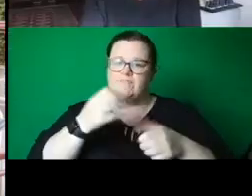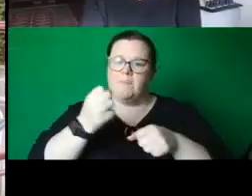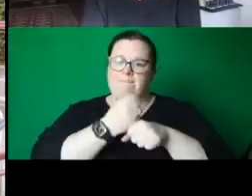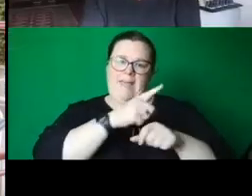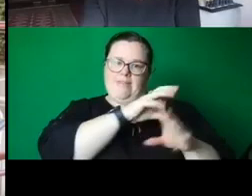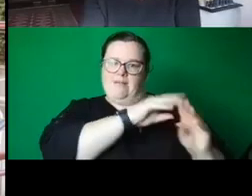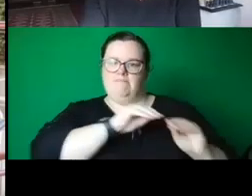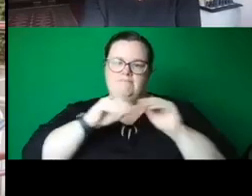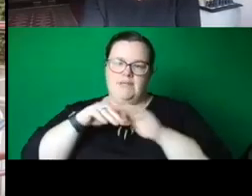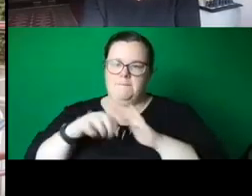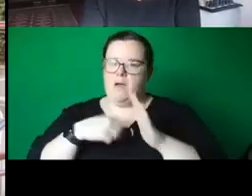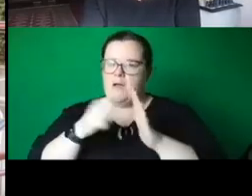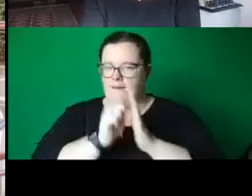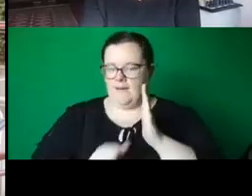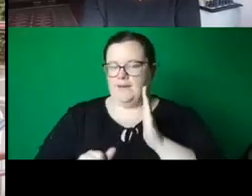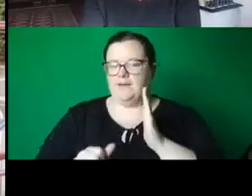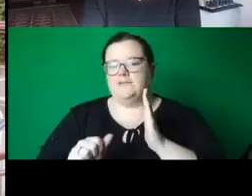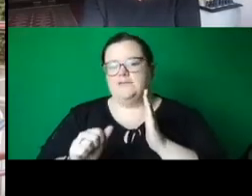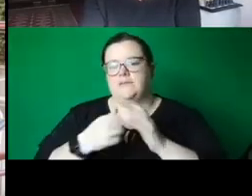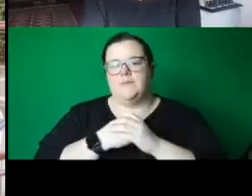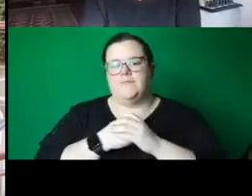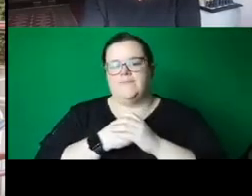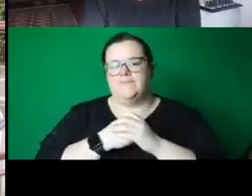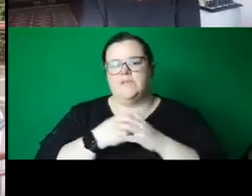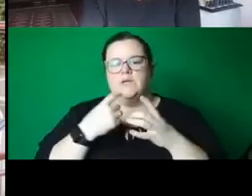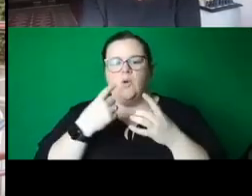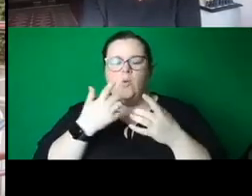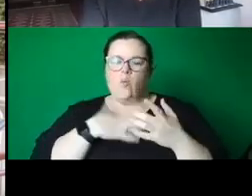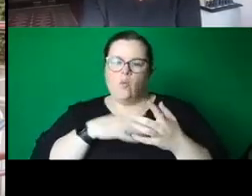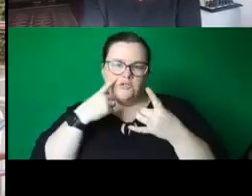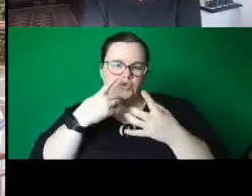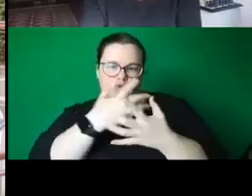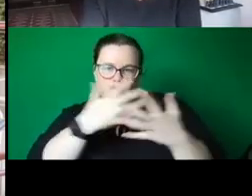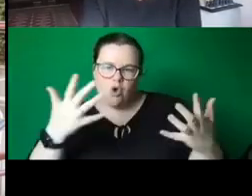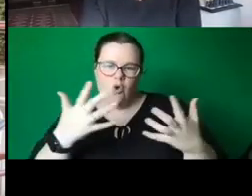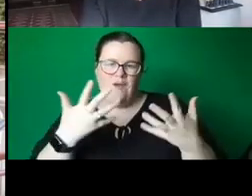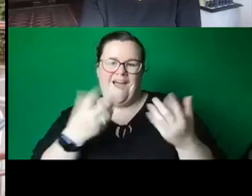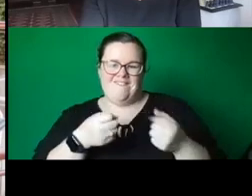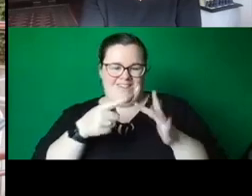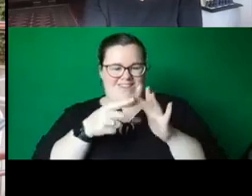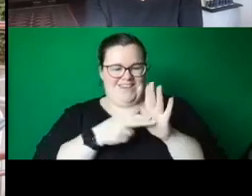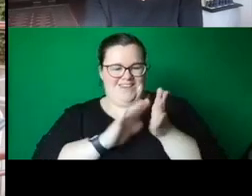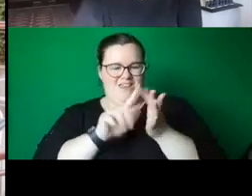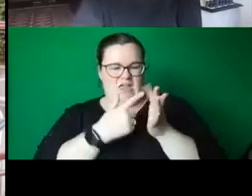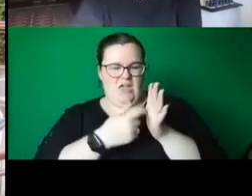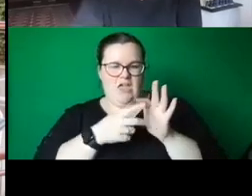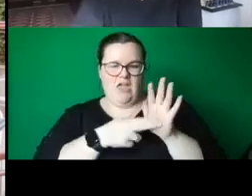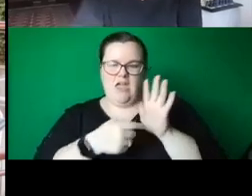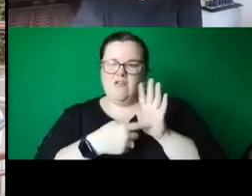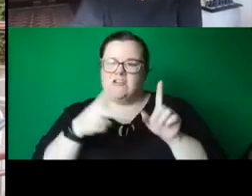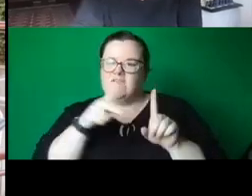playful ways, making the innate tension of inherent violence more approachable and encouraging the ongoing